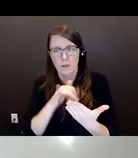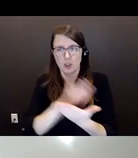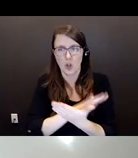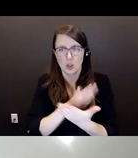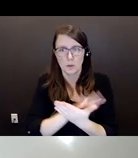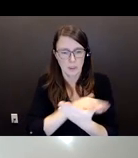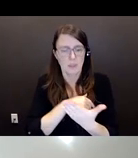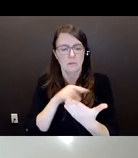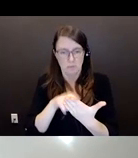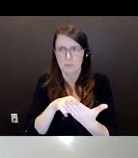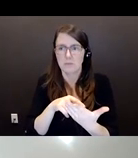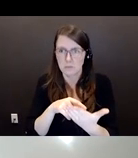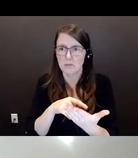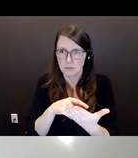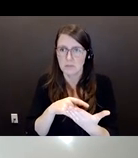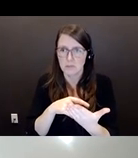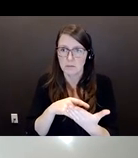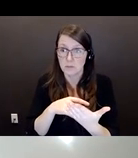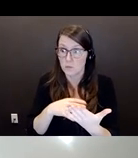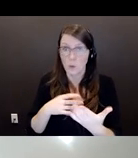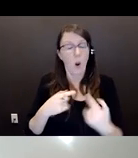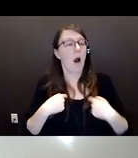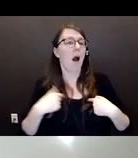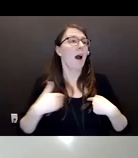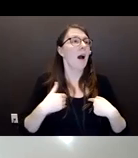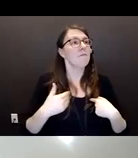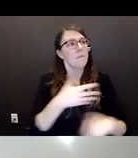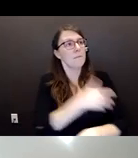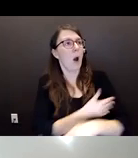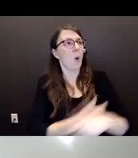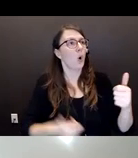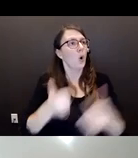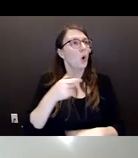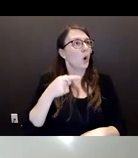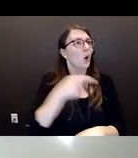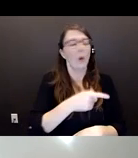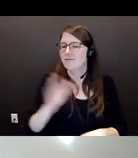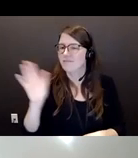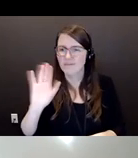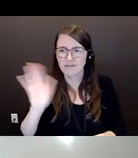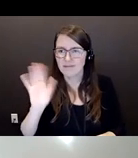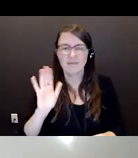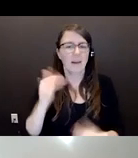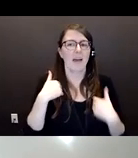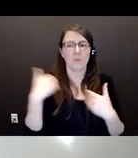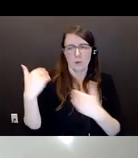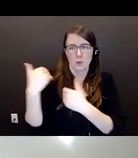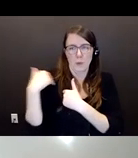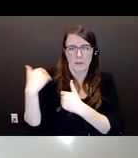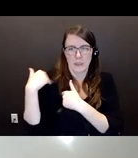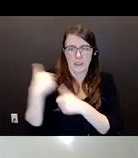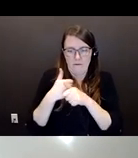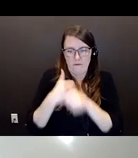have power returning over someone, you do not have power over anybody. And I think it's very important that we change that thinking